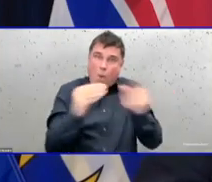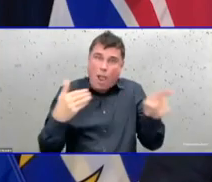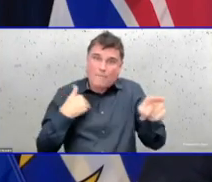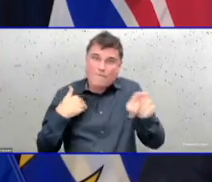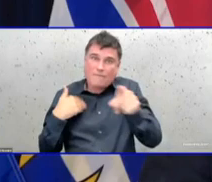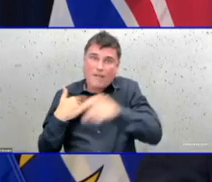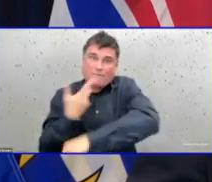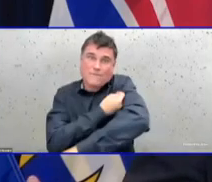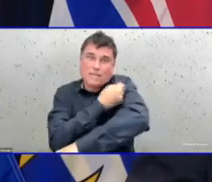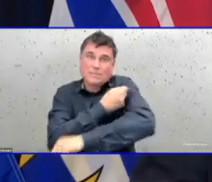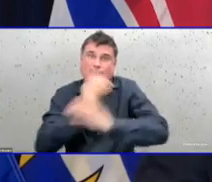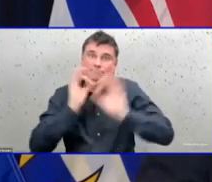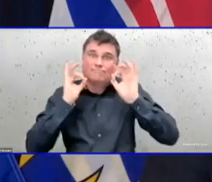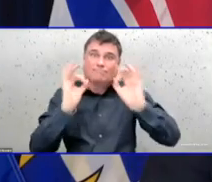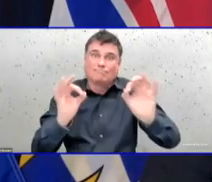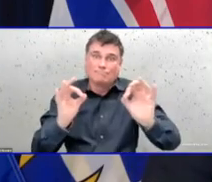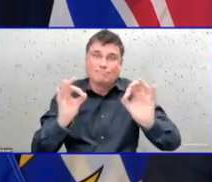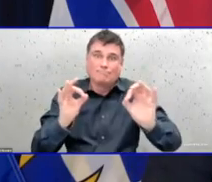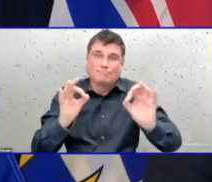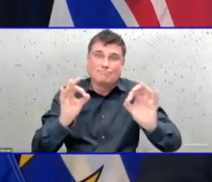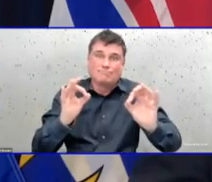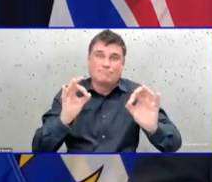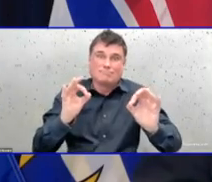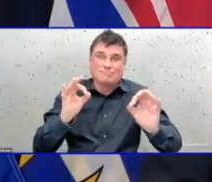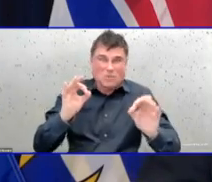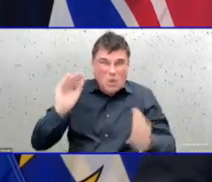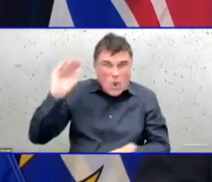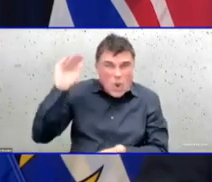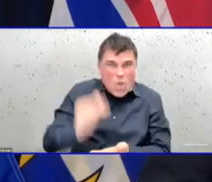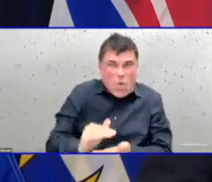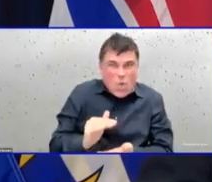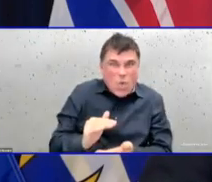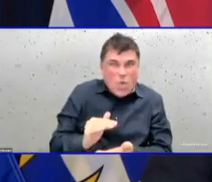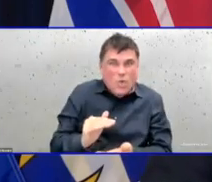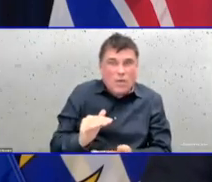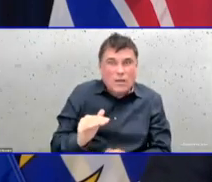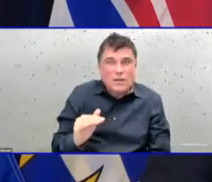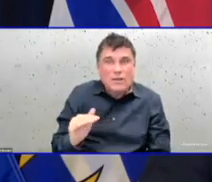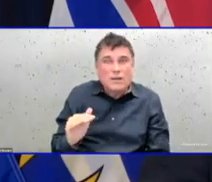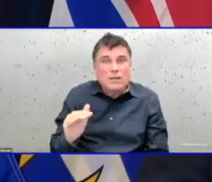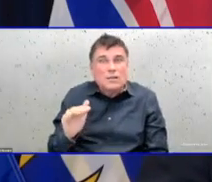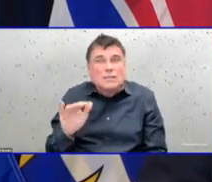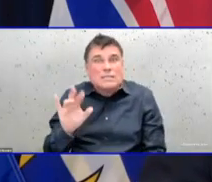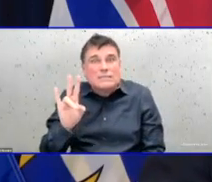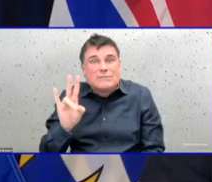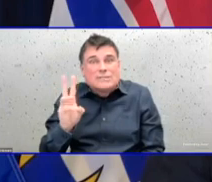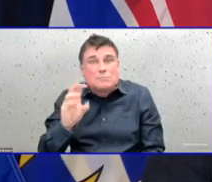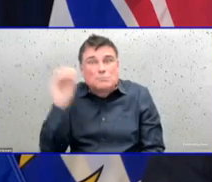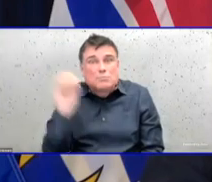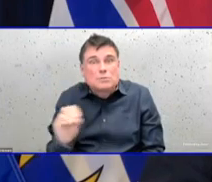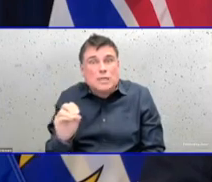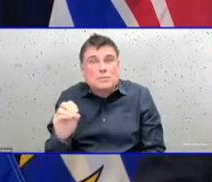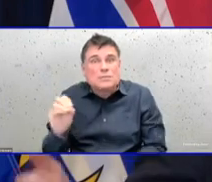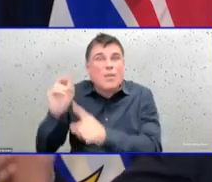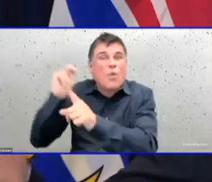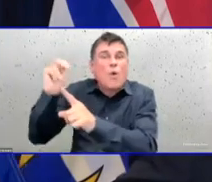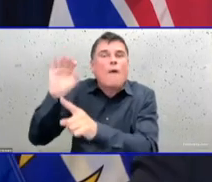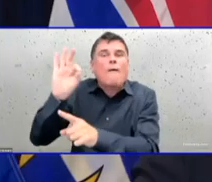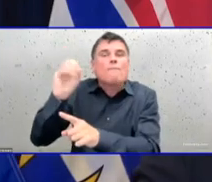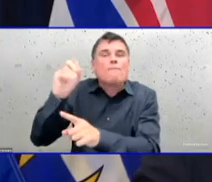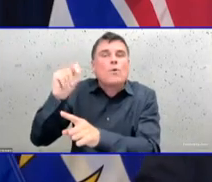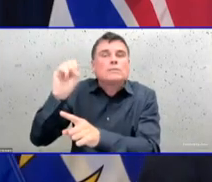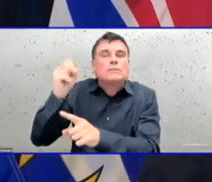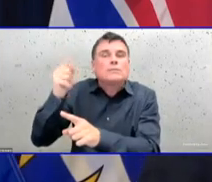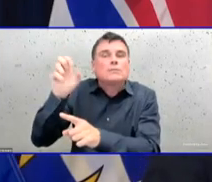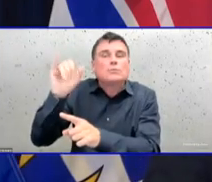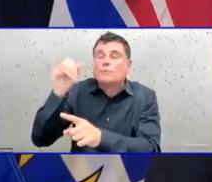We're determined. Everyone in the healthcare system is determined to support the north. 18% test positivity against